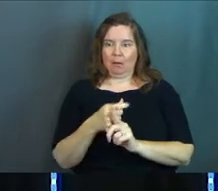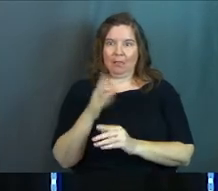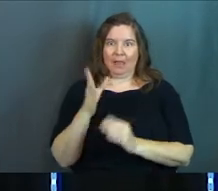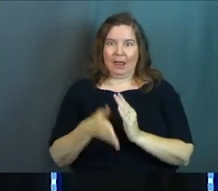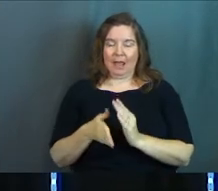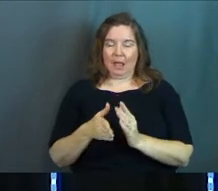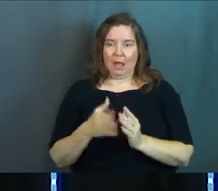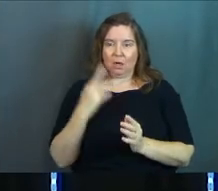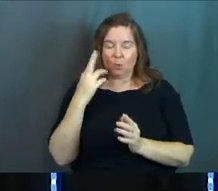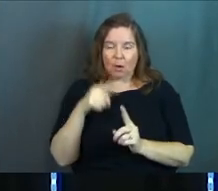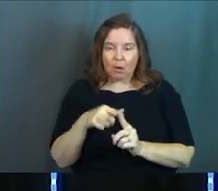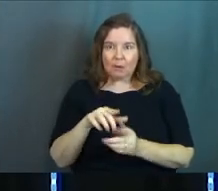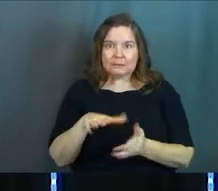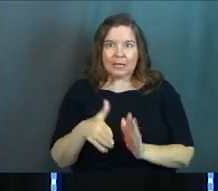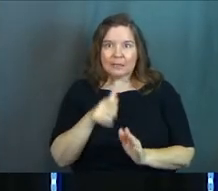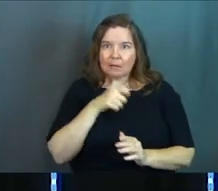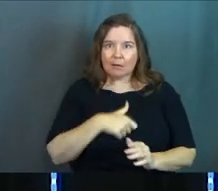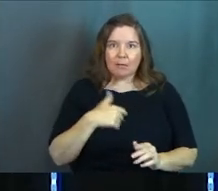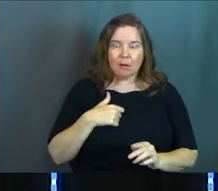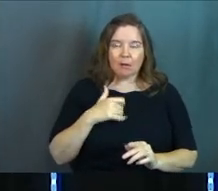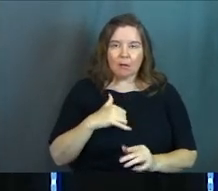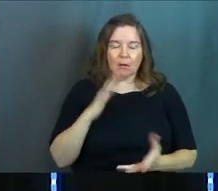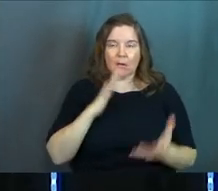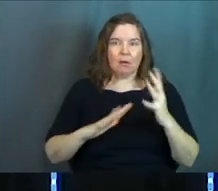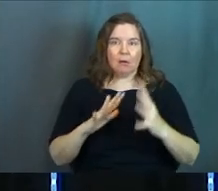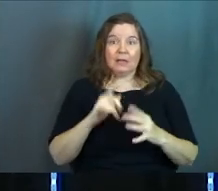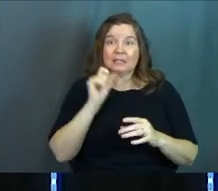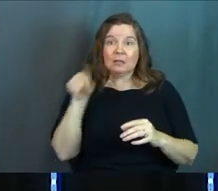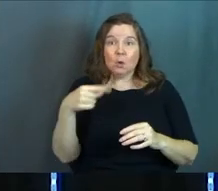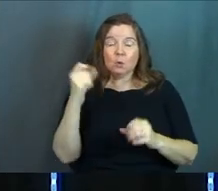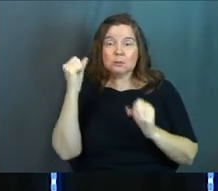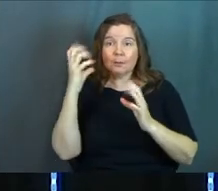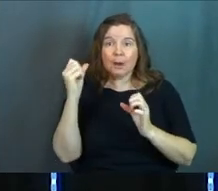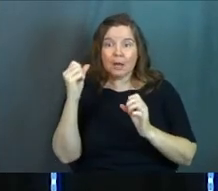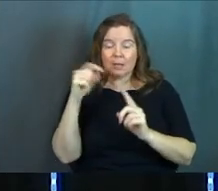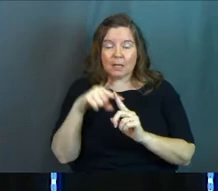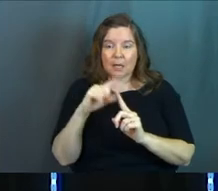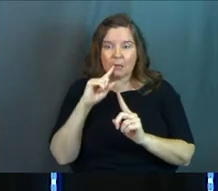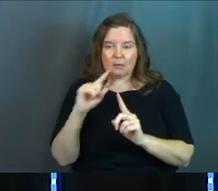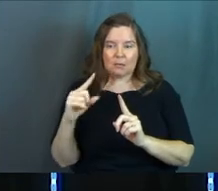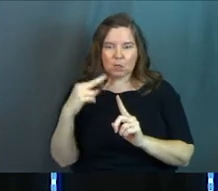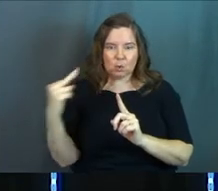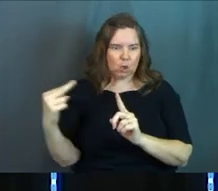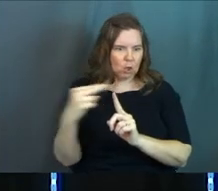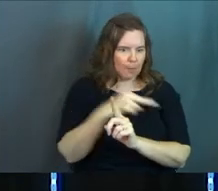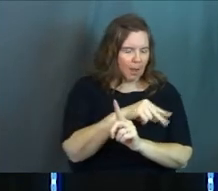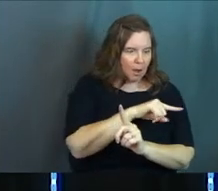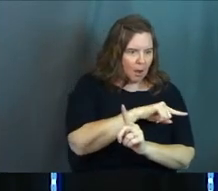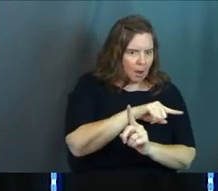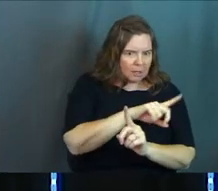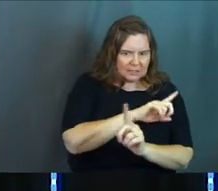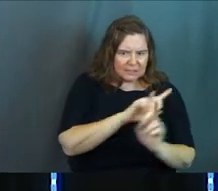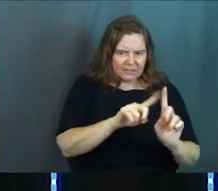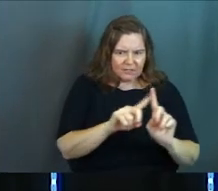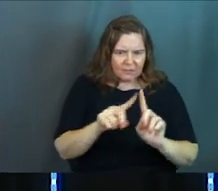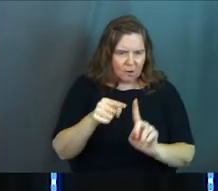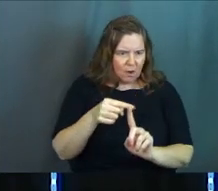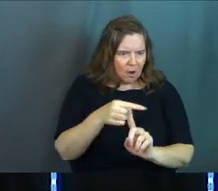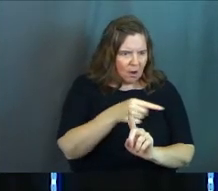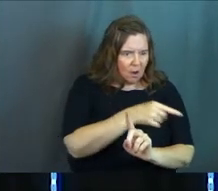ending to that surprise ending. But it didn't just surprise you. It didn't just twist. It rewrote the whole movie. Do you know what I'm saying?